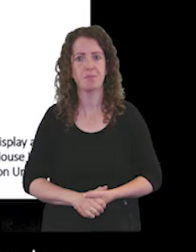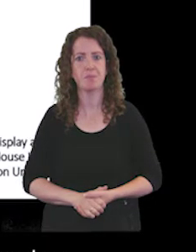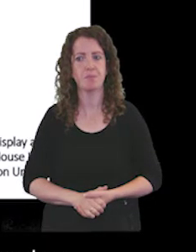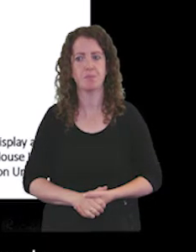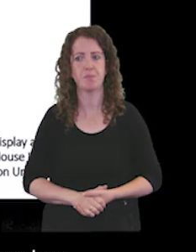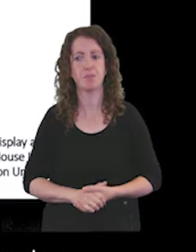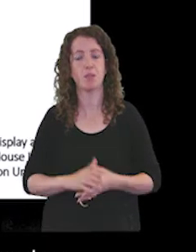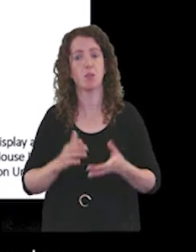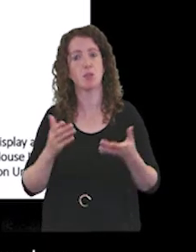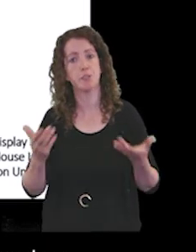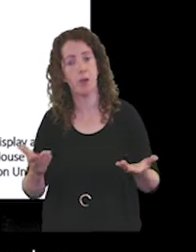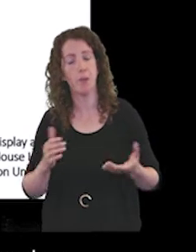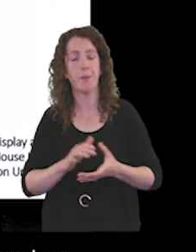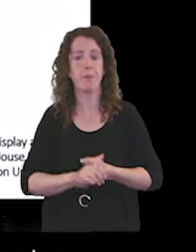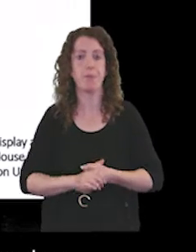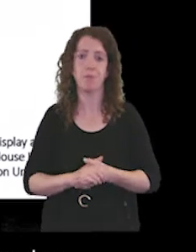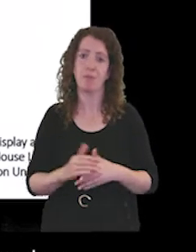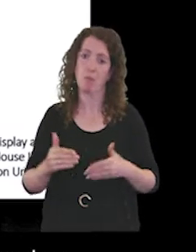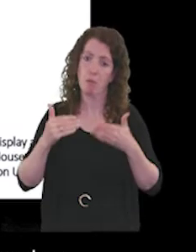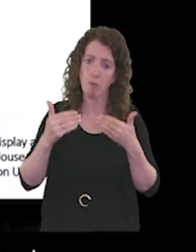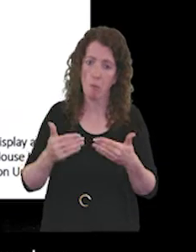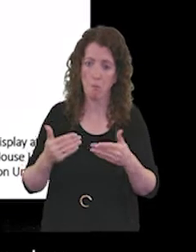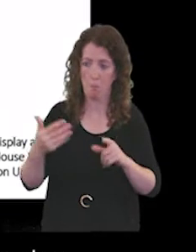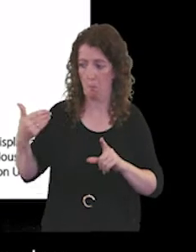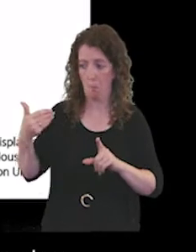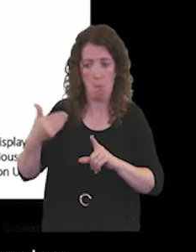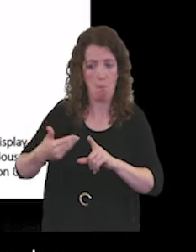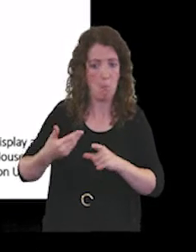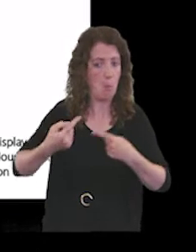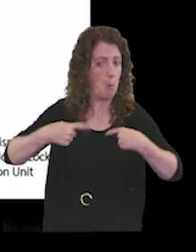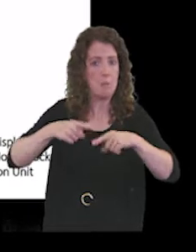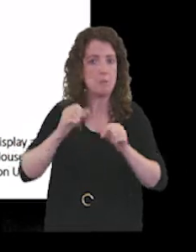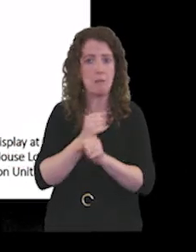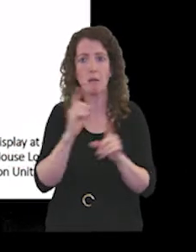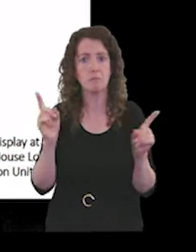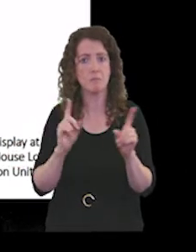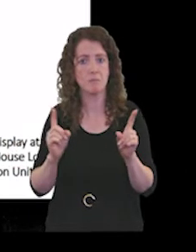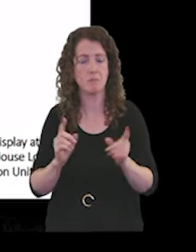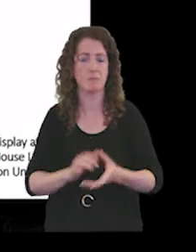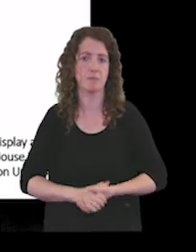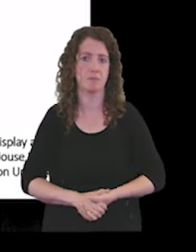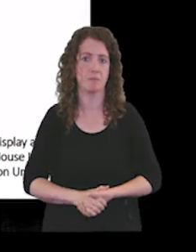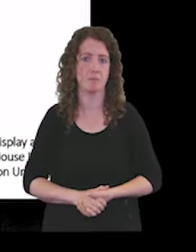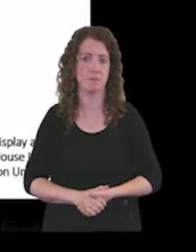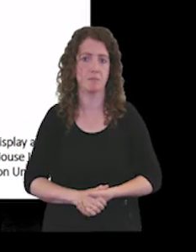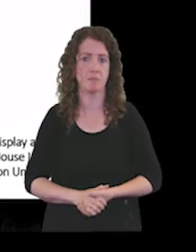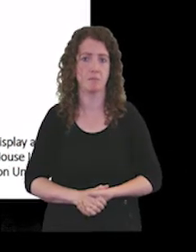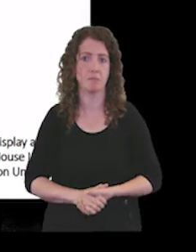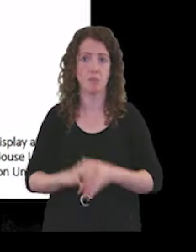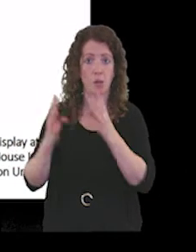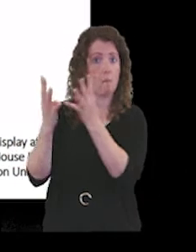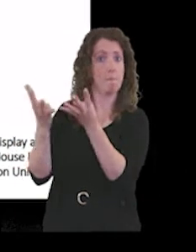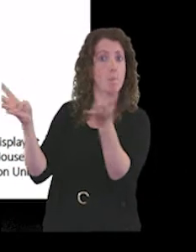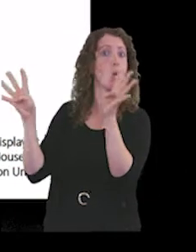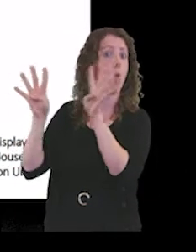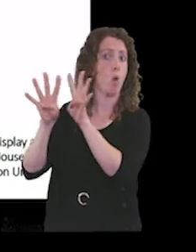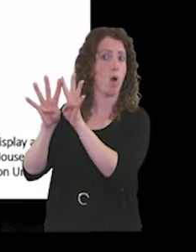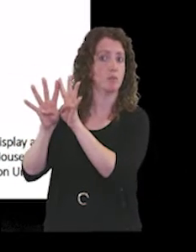So moving on, what have we done in the last 12 months from a board perspective?